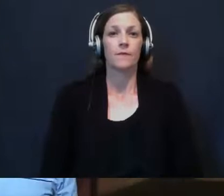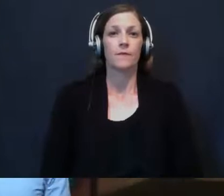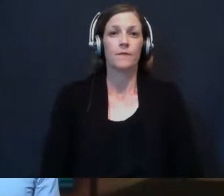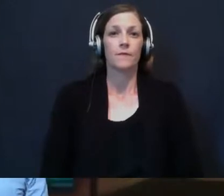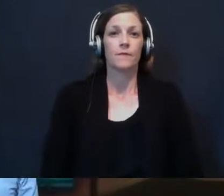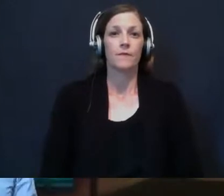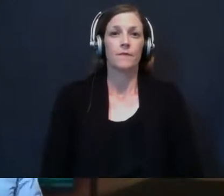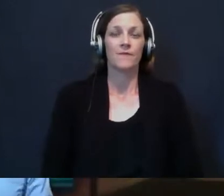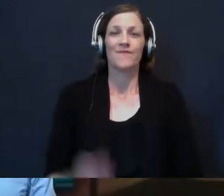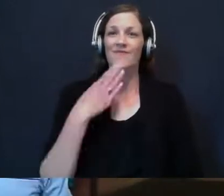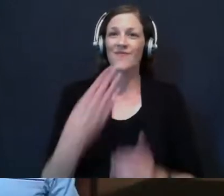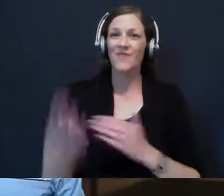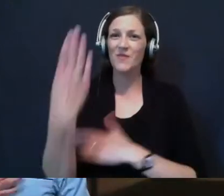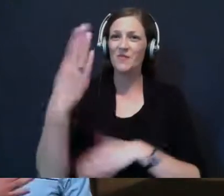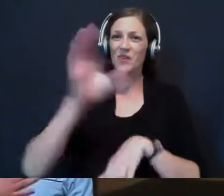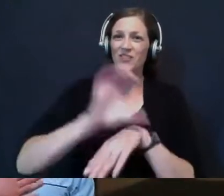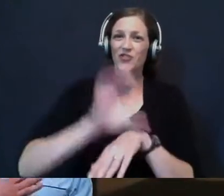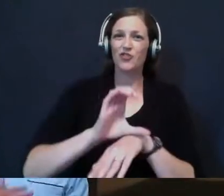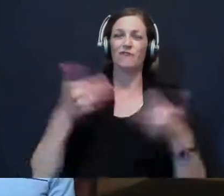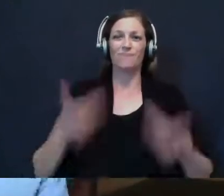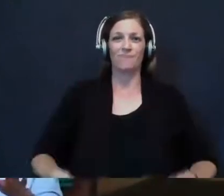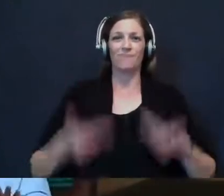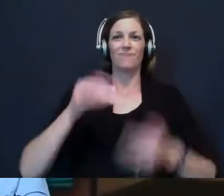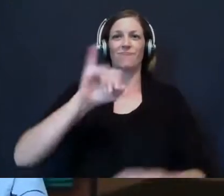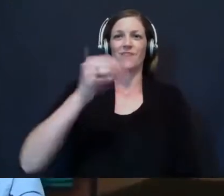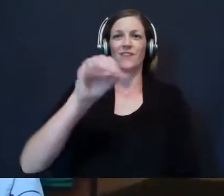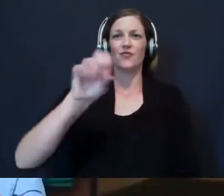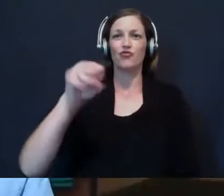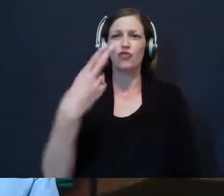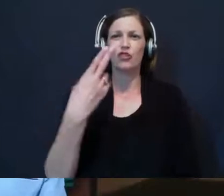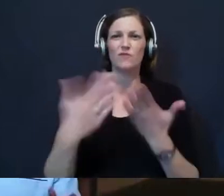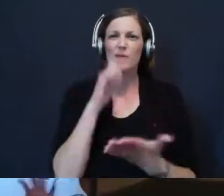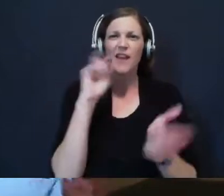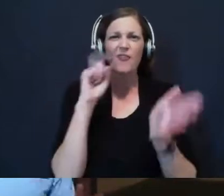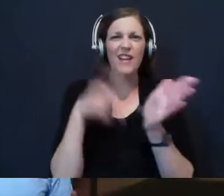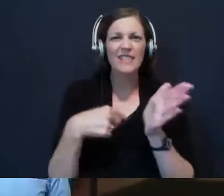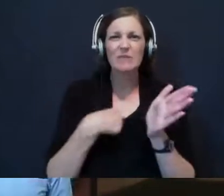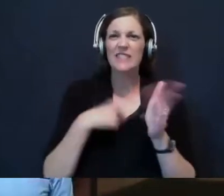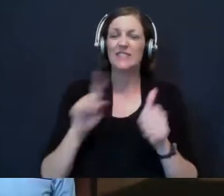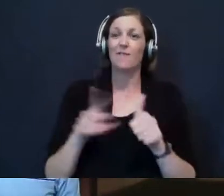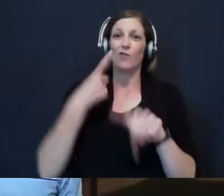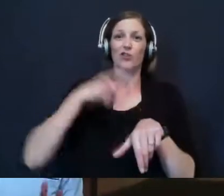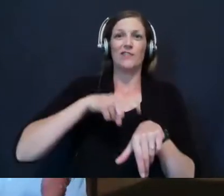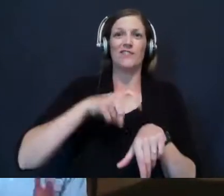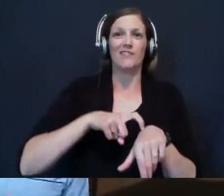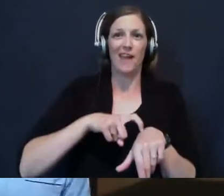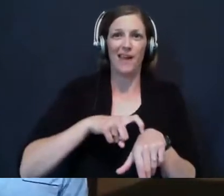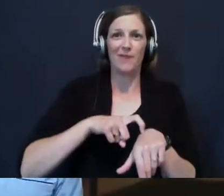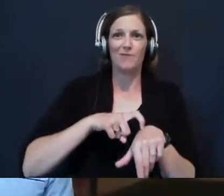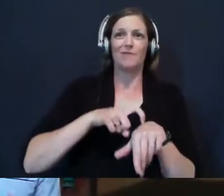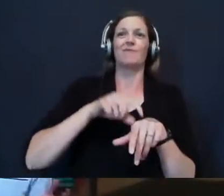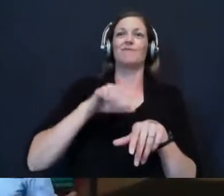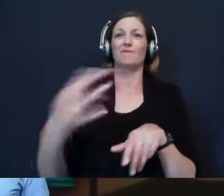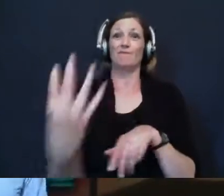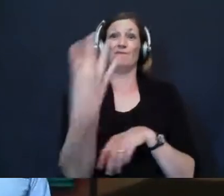Well, good morning, church. I'm Josh. You might not recognize me. This is my first time on this side of the camera on a Sunday